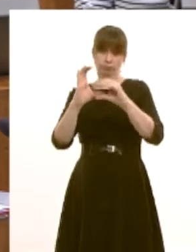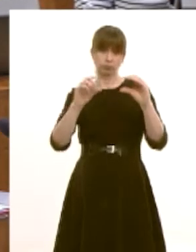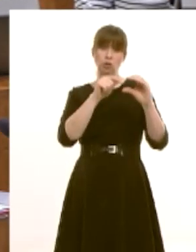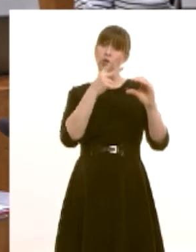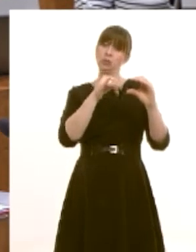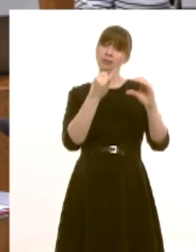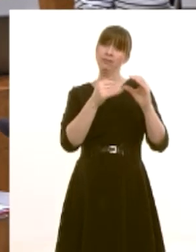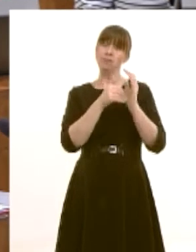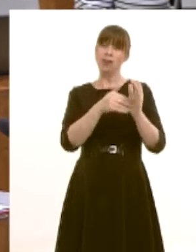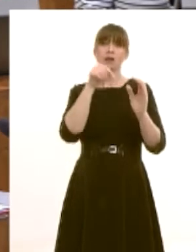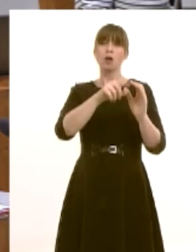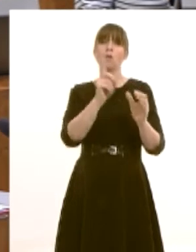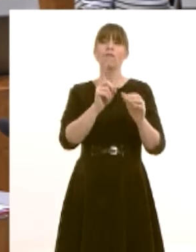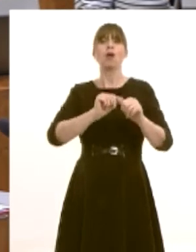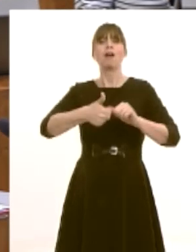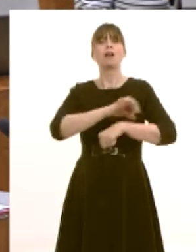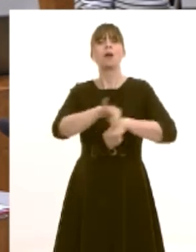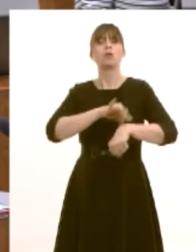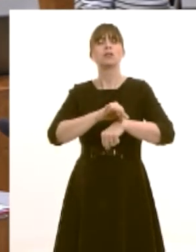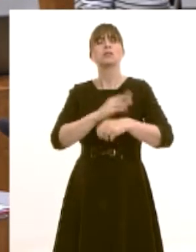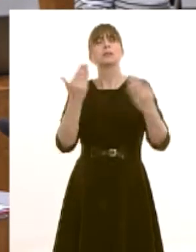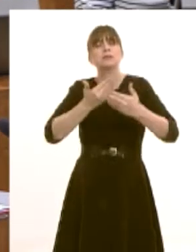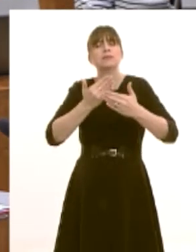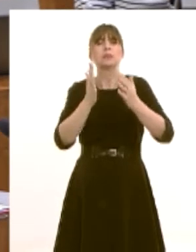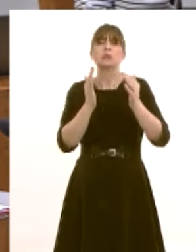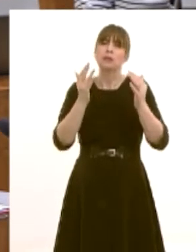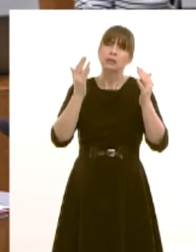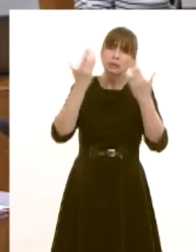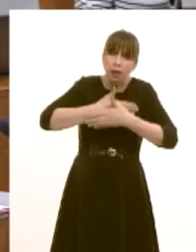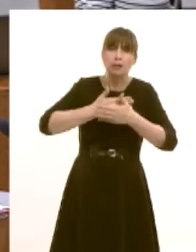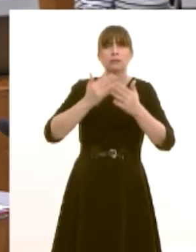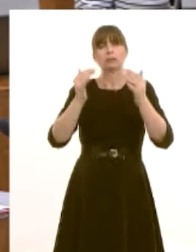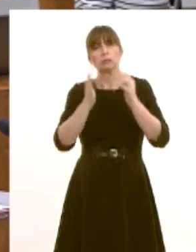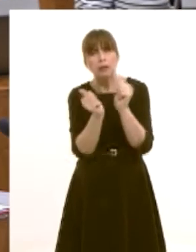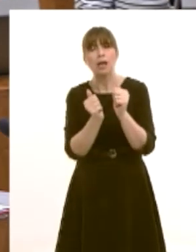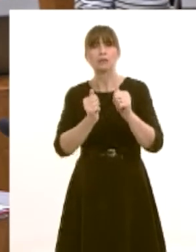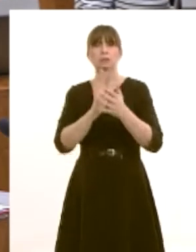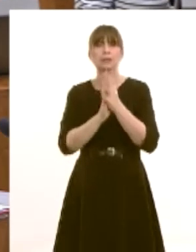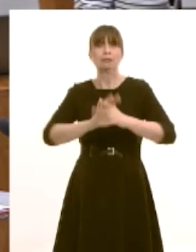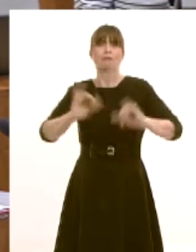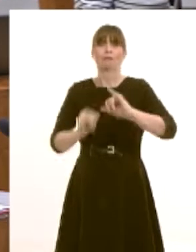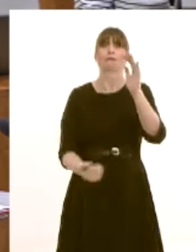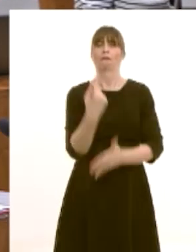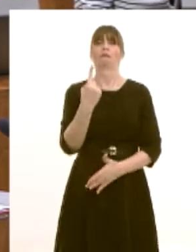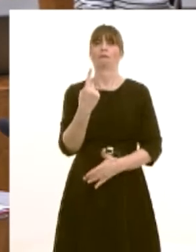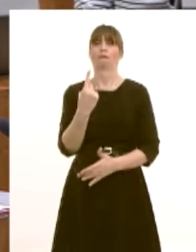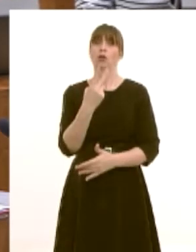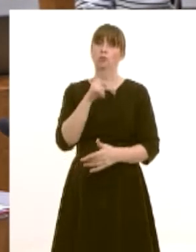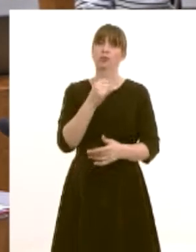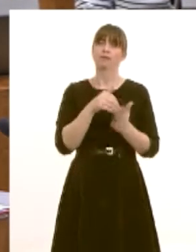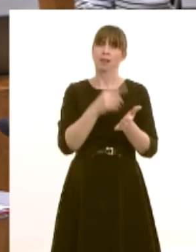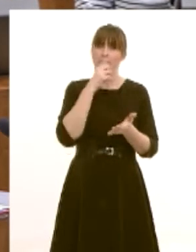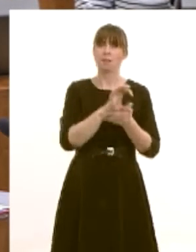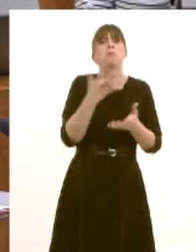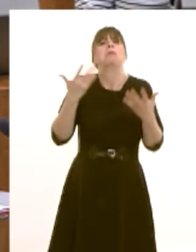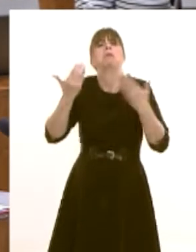calms's ability to respond out devours under times of crisis and what is absolutely crucial is that where perhaps late in the evening there is